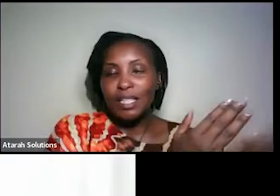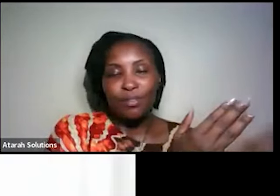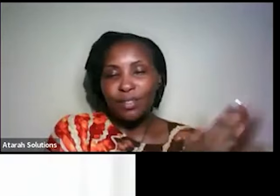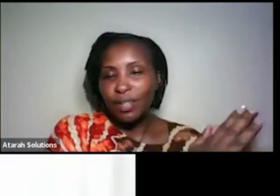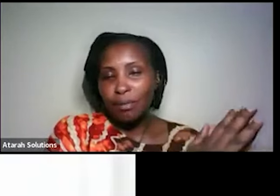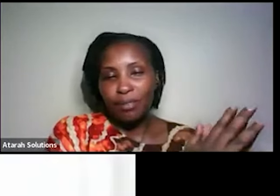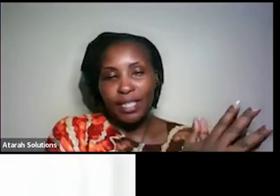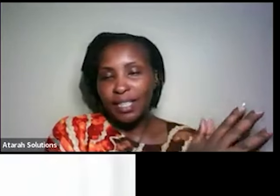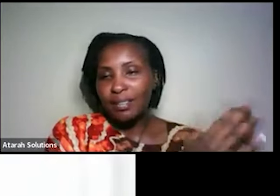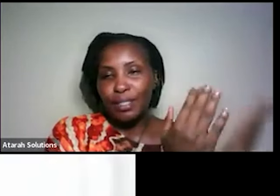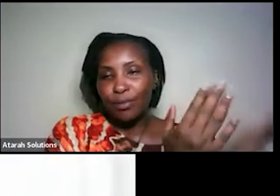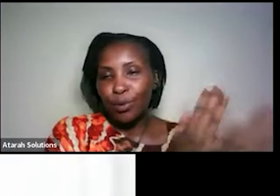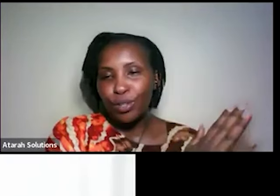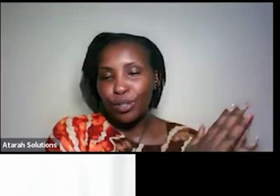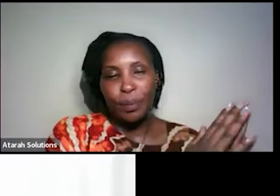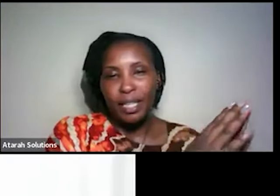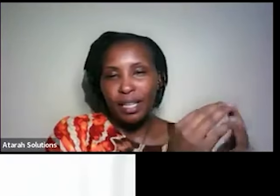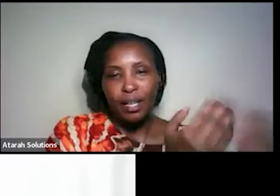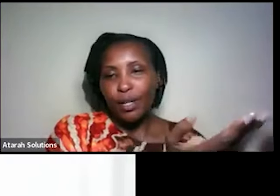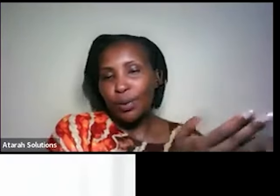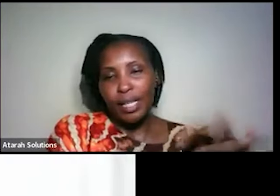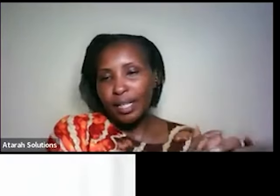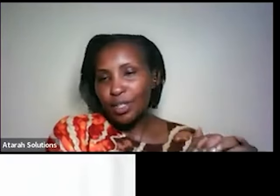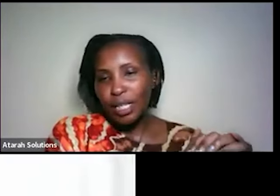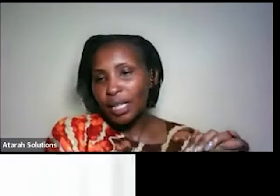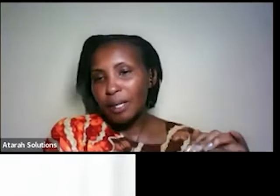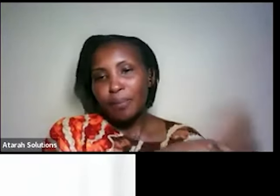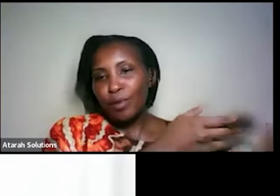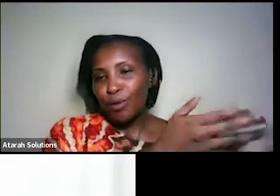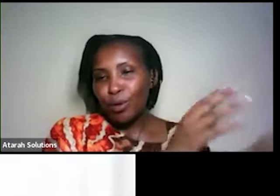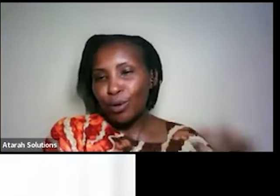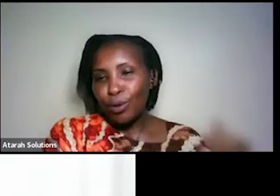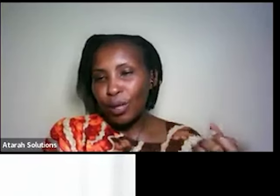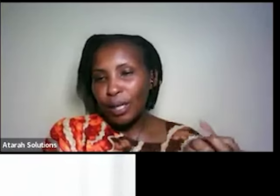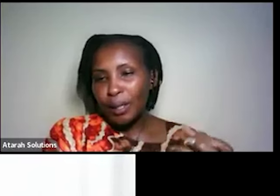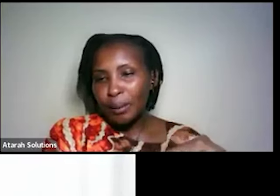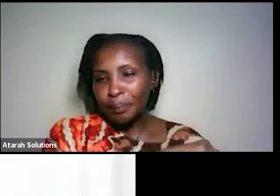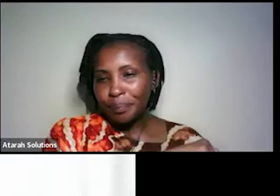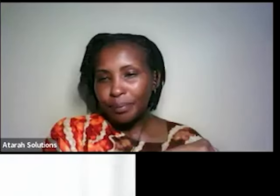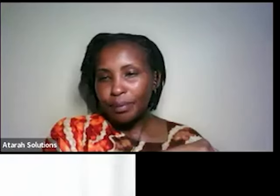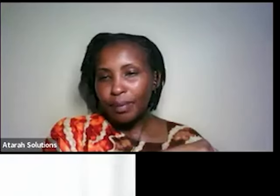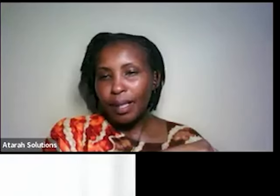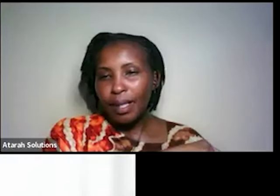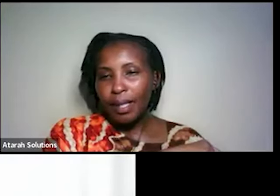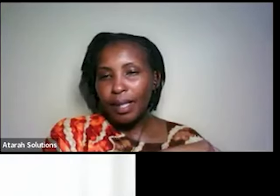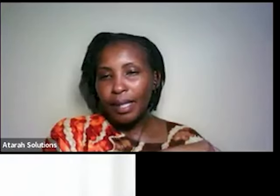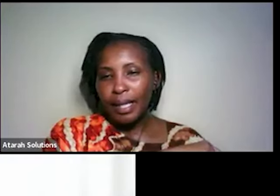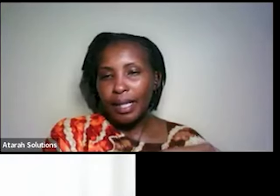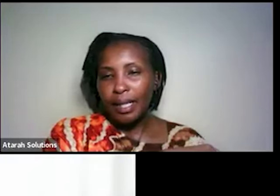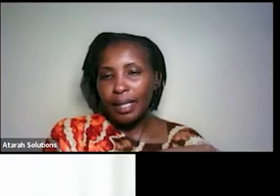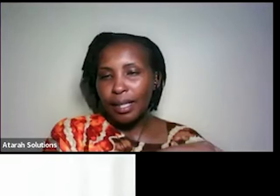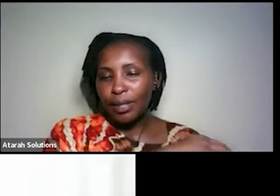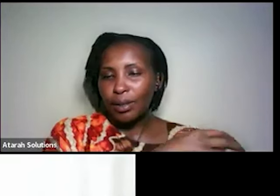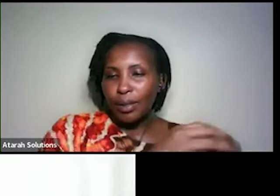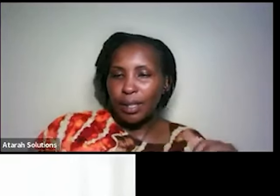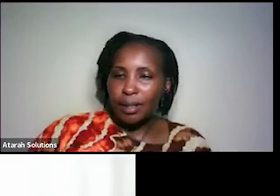touch with me it's first come first served if you're three from kenya you will get the training if you're um uh yeah